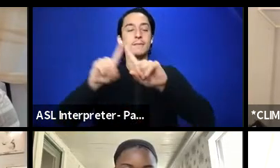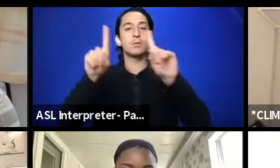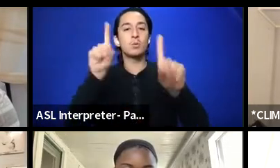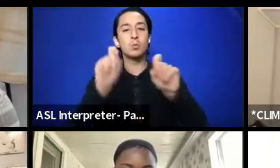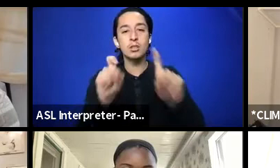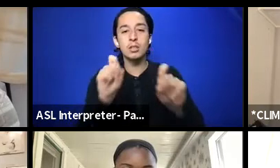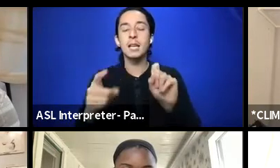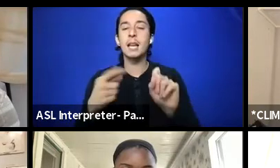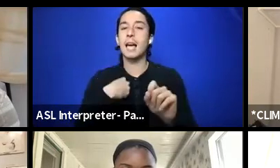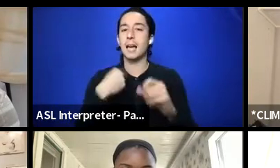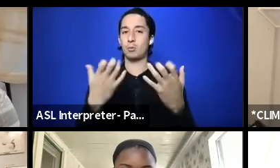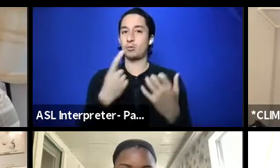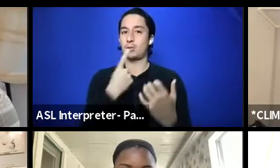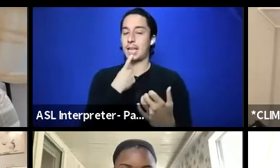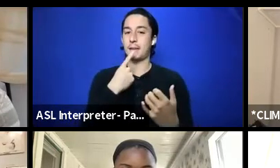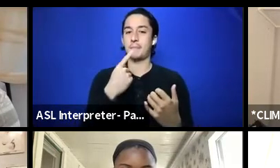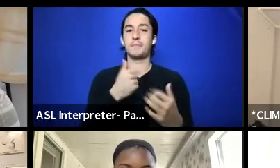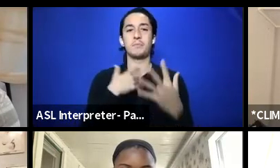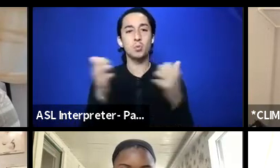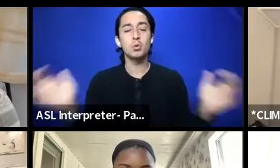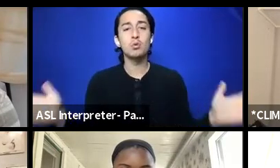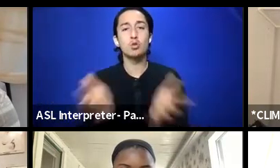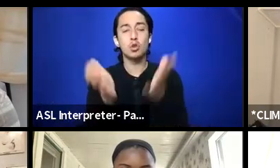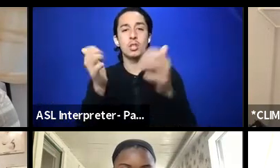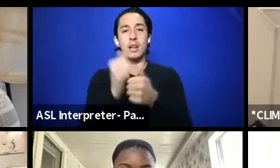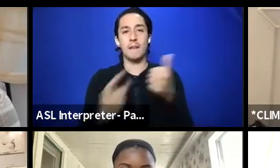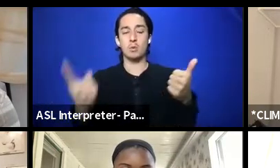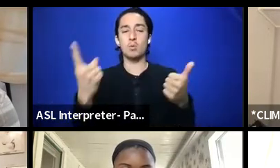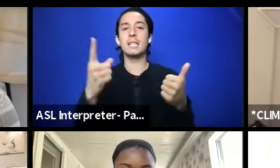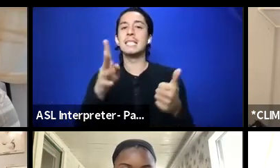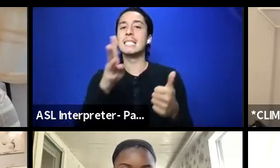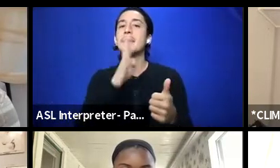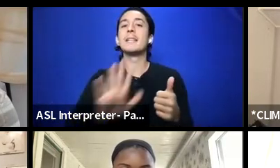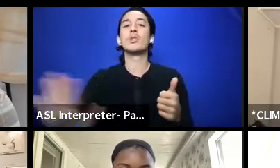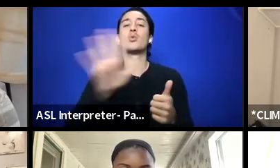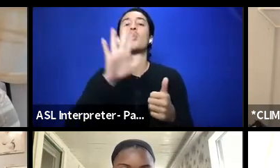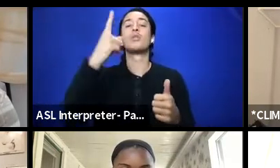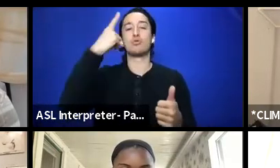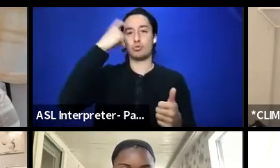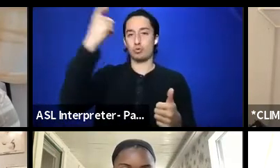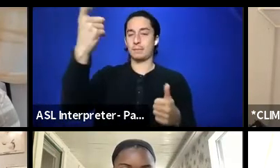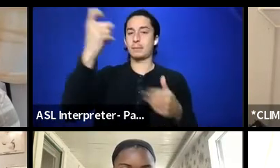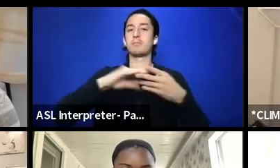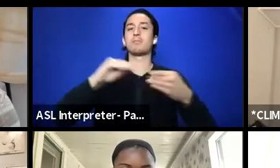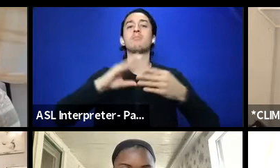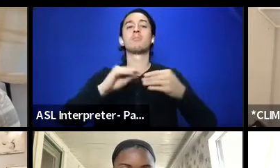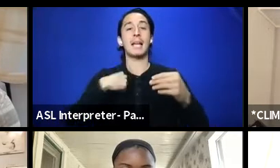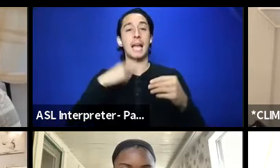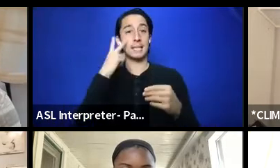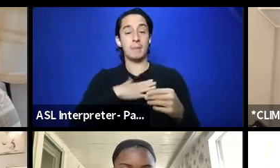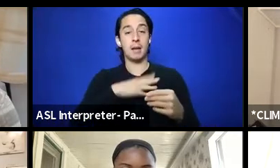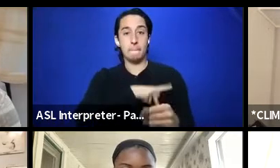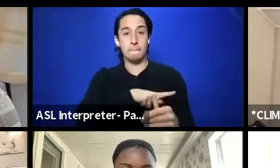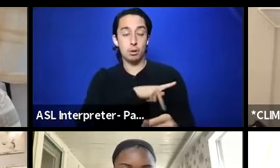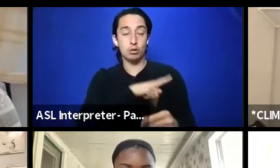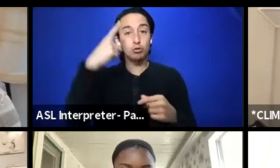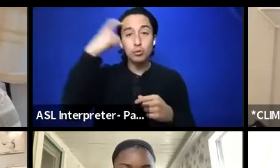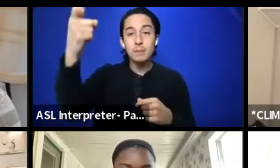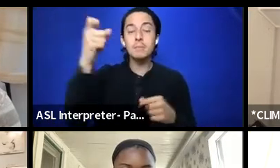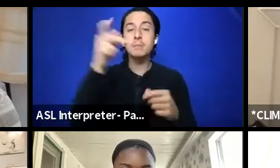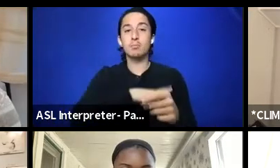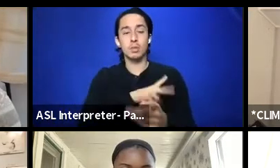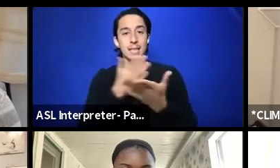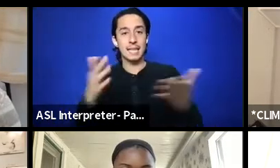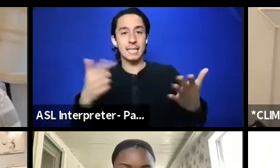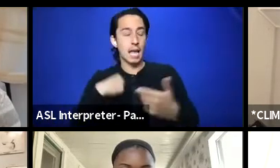I would just say, I would like to encourage everyone to speak your dreams because I'm seeing my personal dreams and personal things that I thought